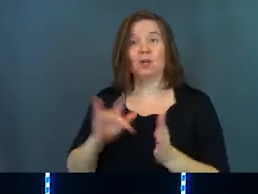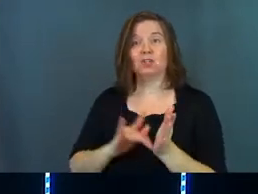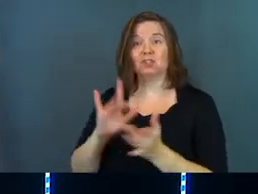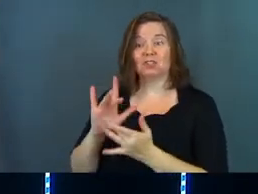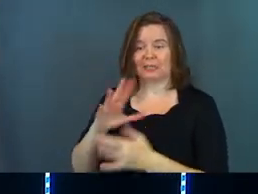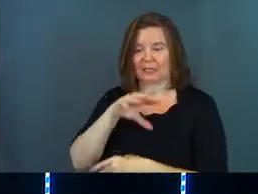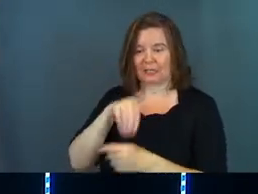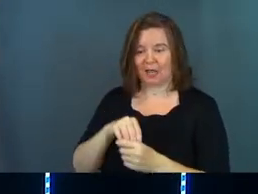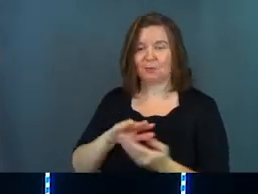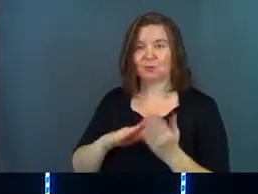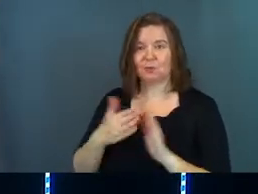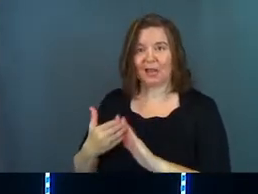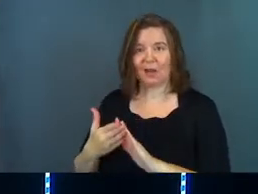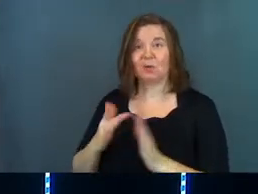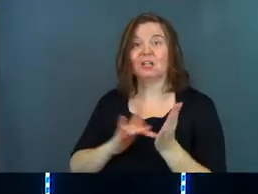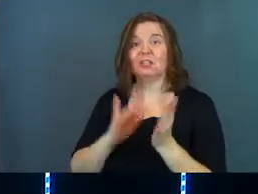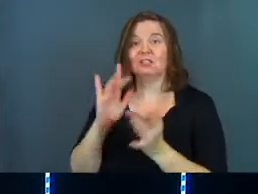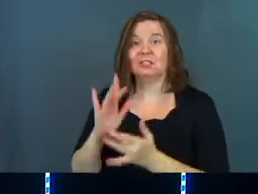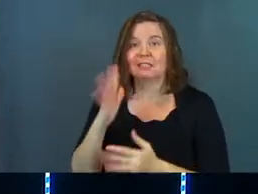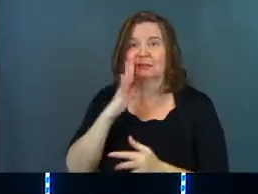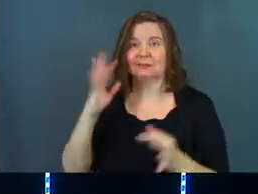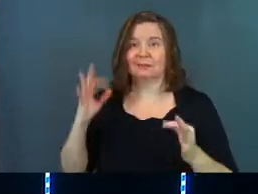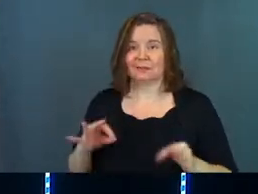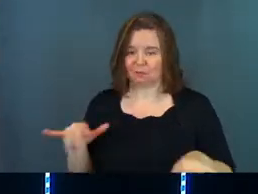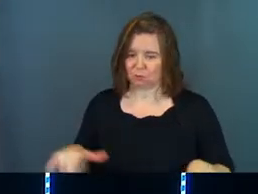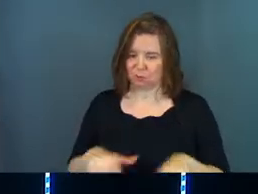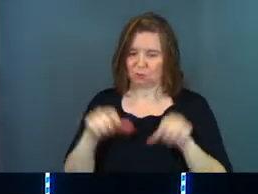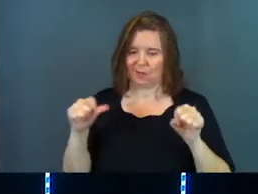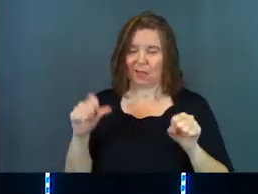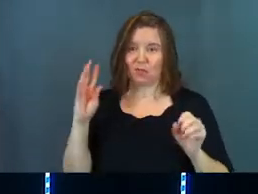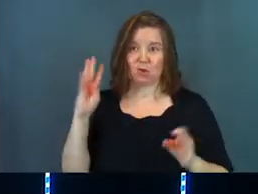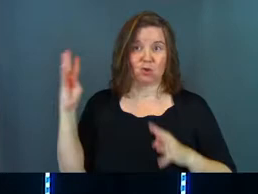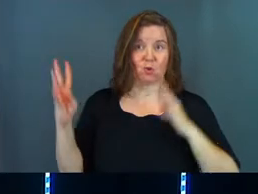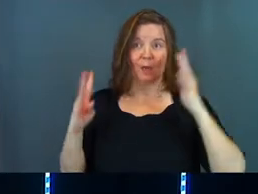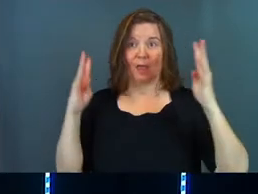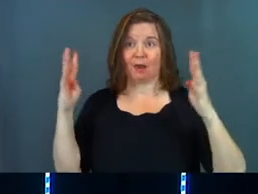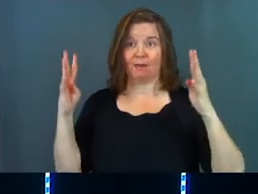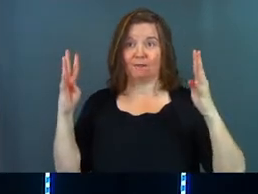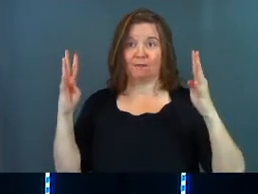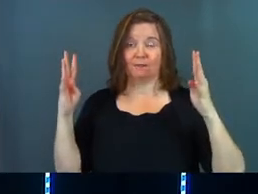Jesus comes to town, and Jesus decides to take the creative